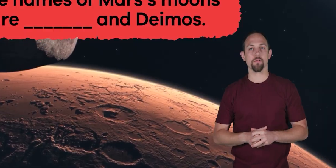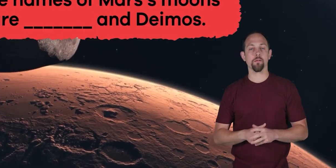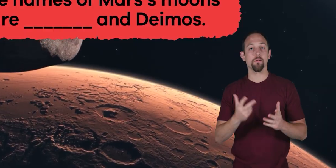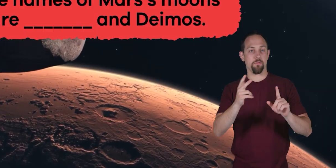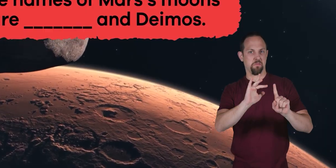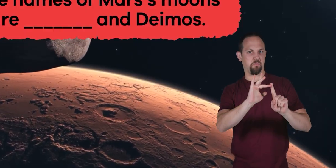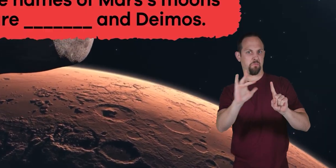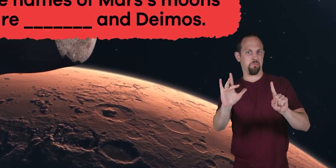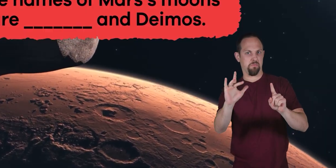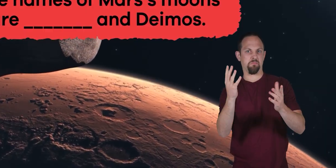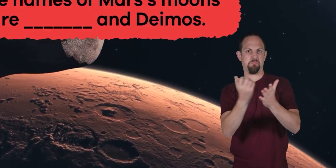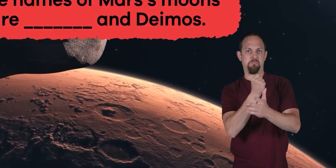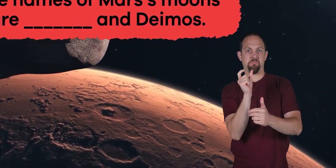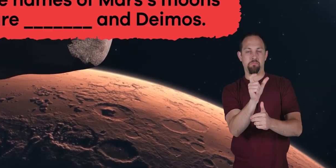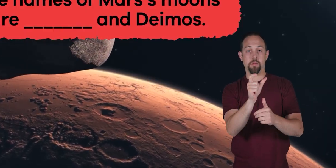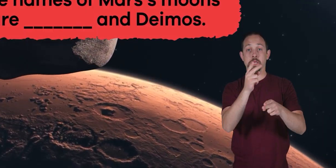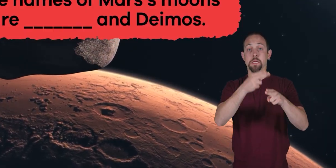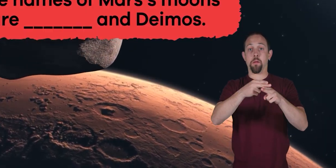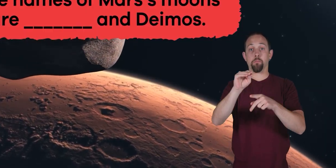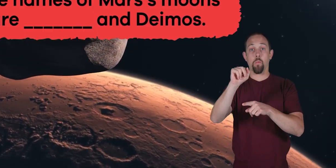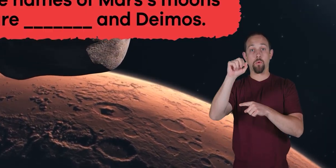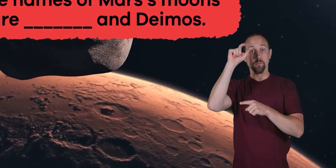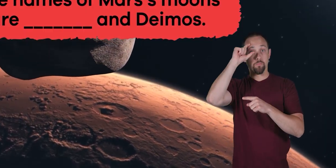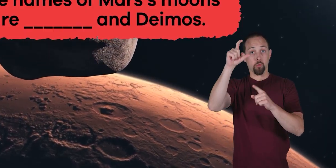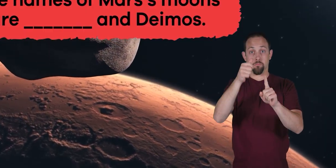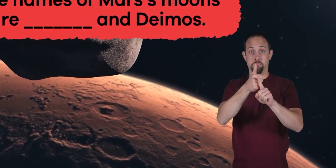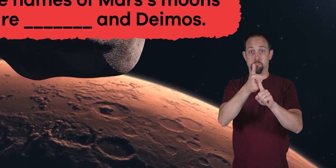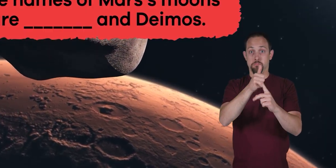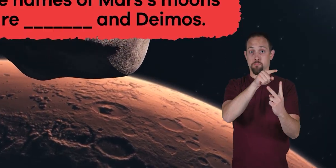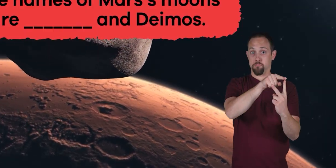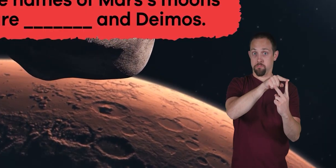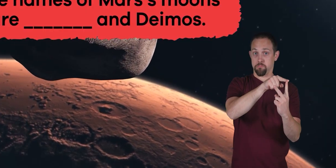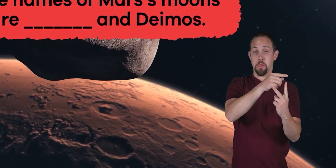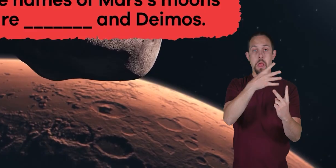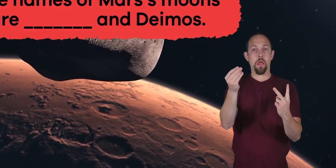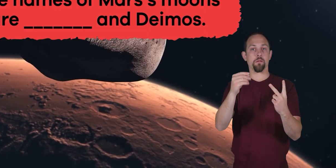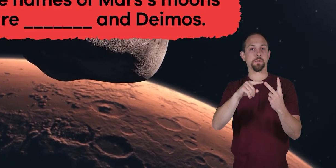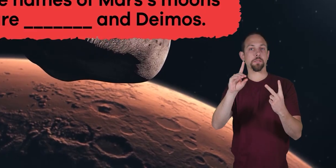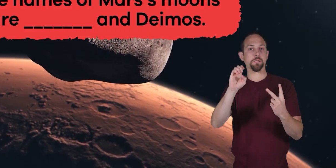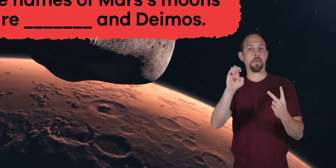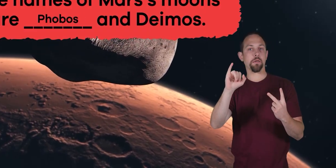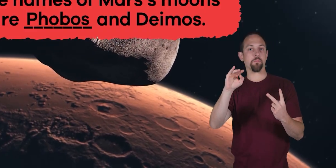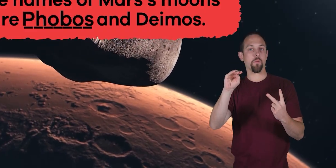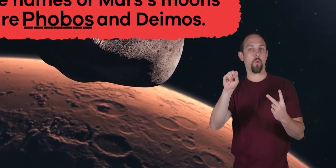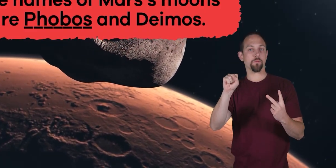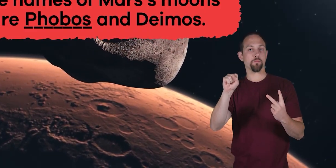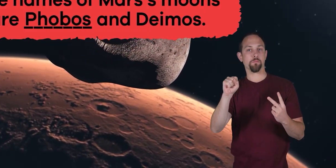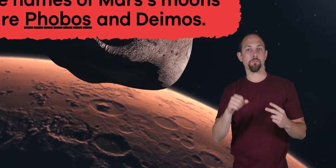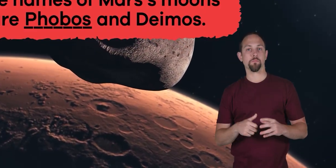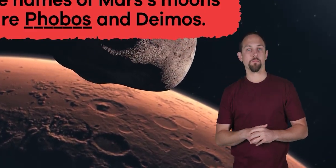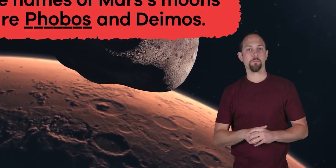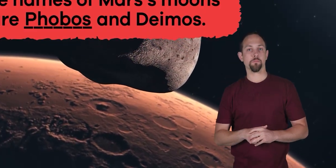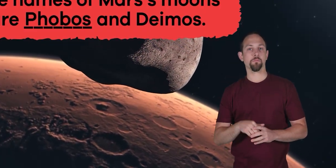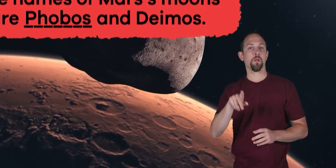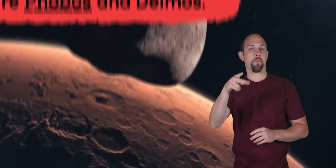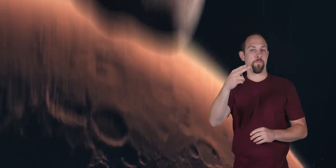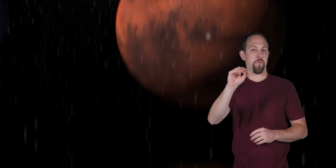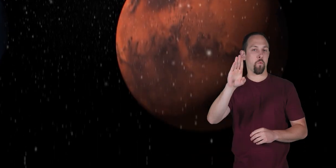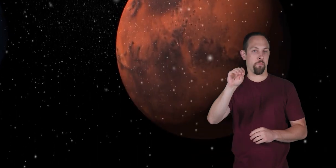The names of Mars' moons are blank and Deimos. Phobos.